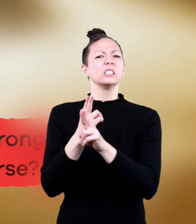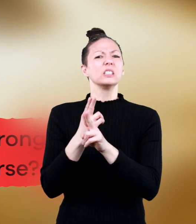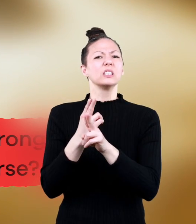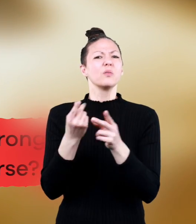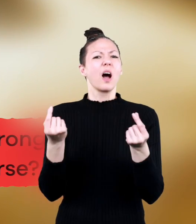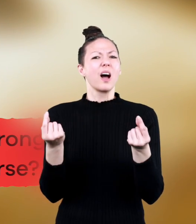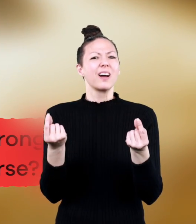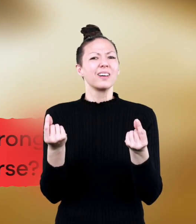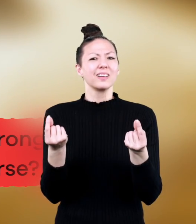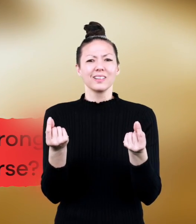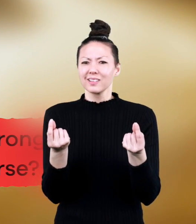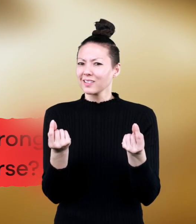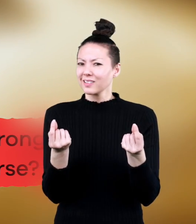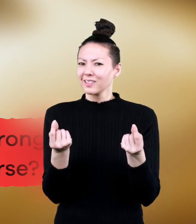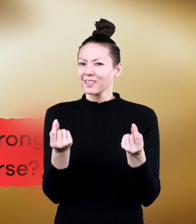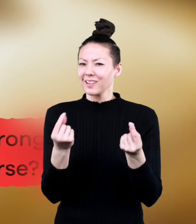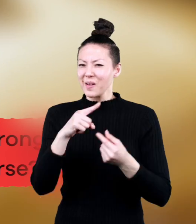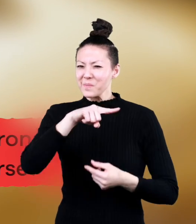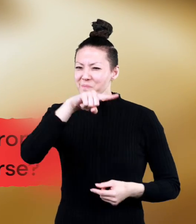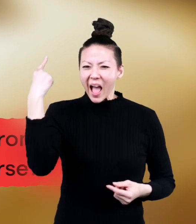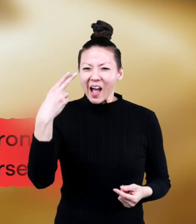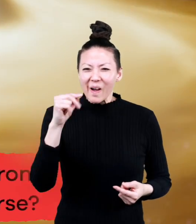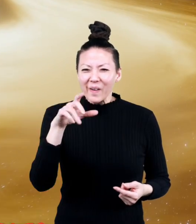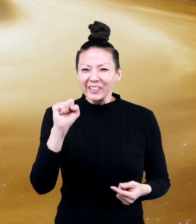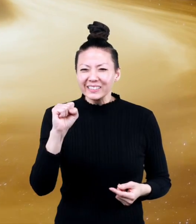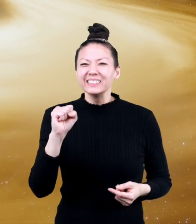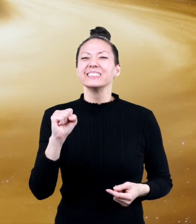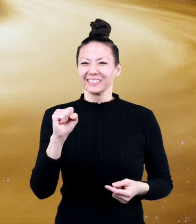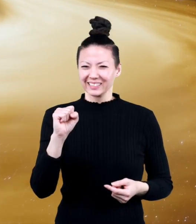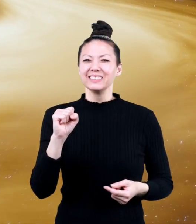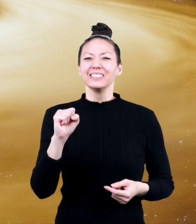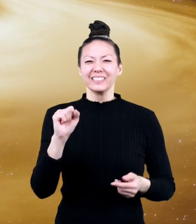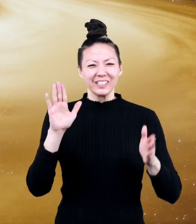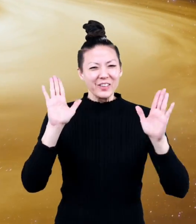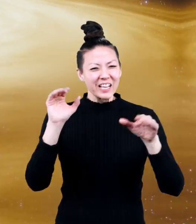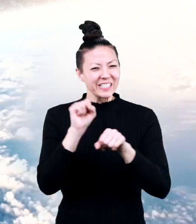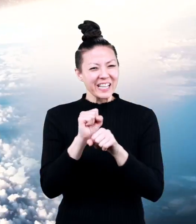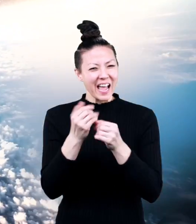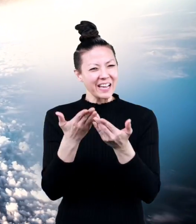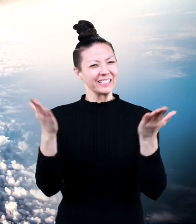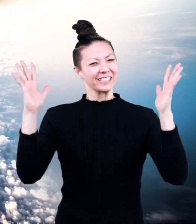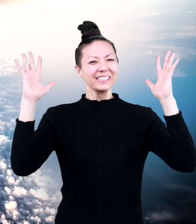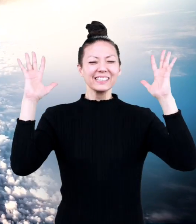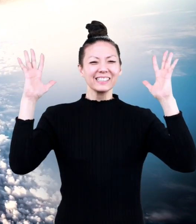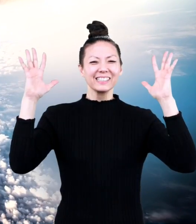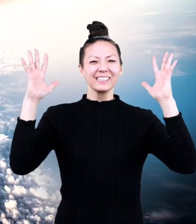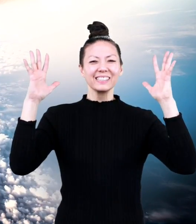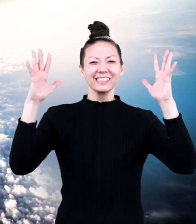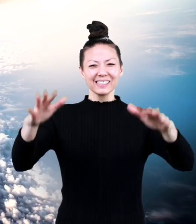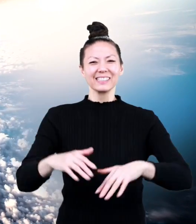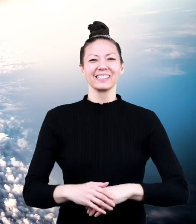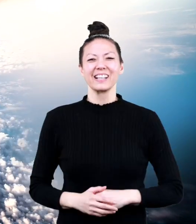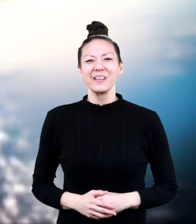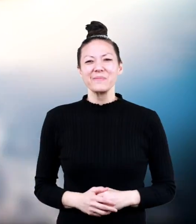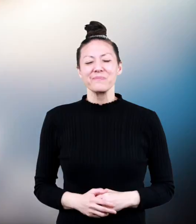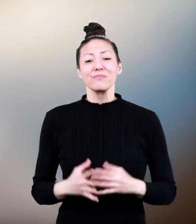pull in the universe? Black holes. Great job, everybody.